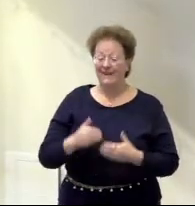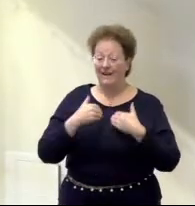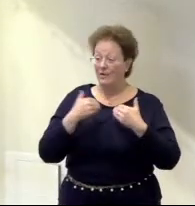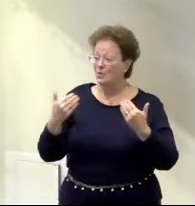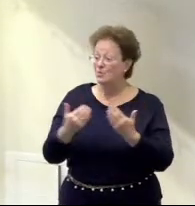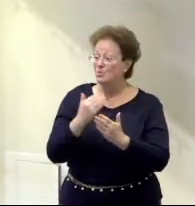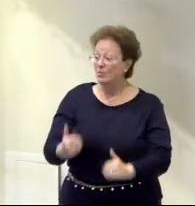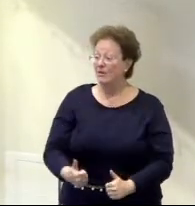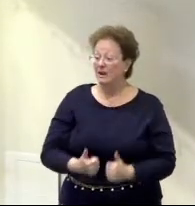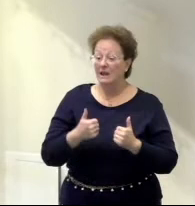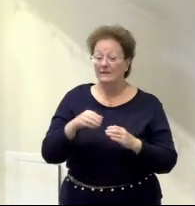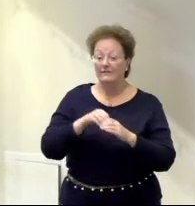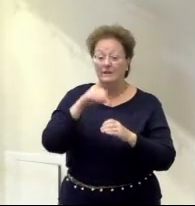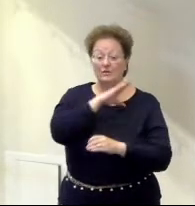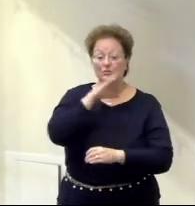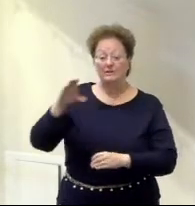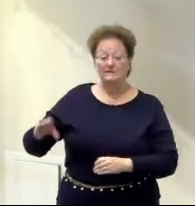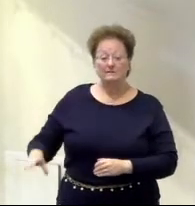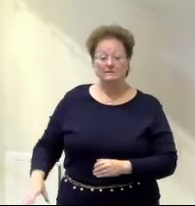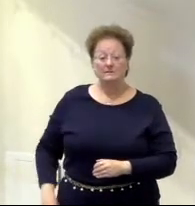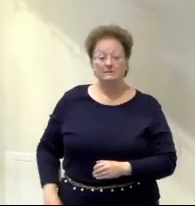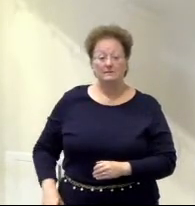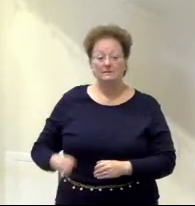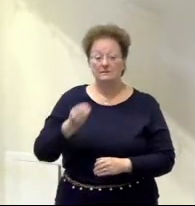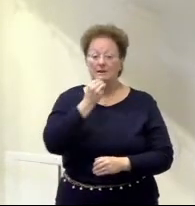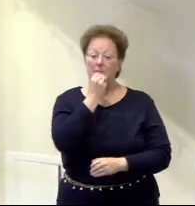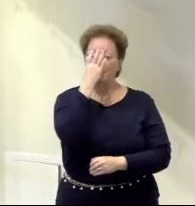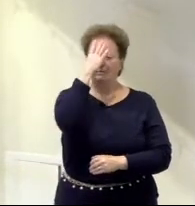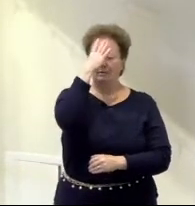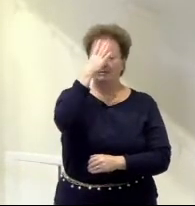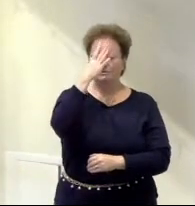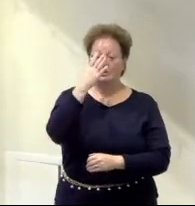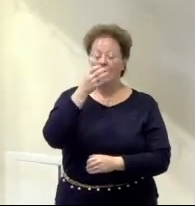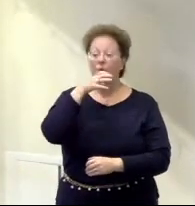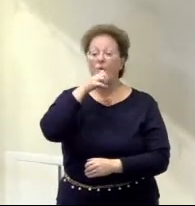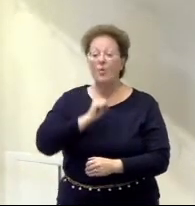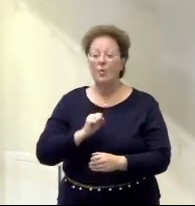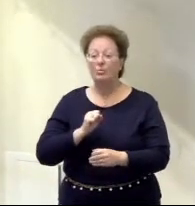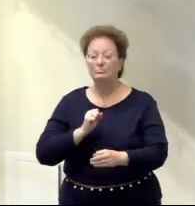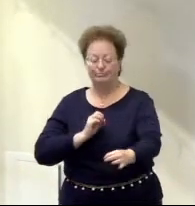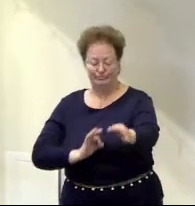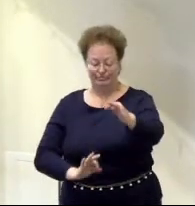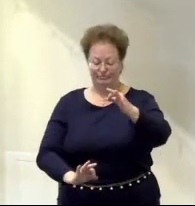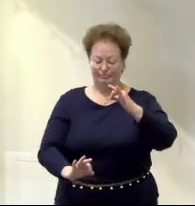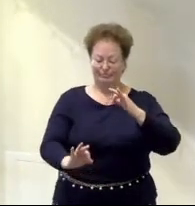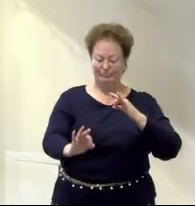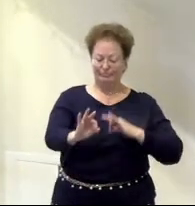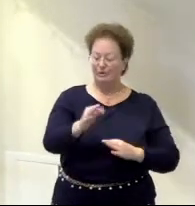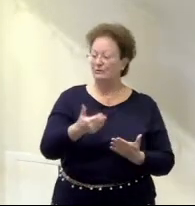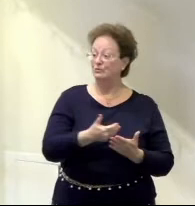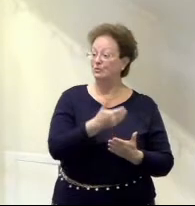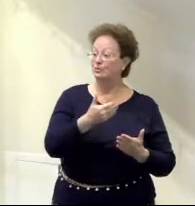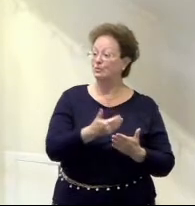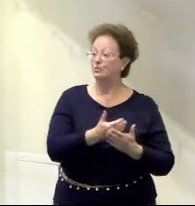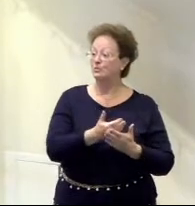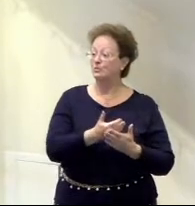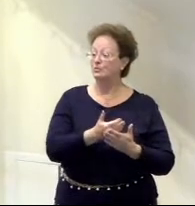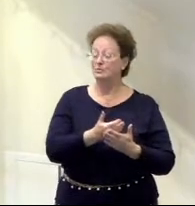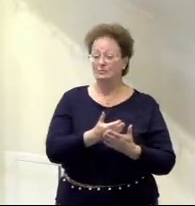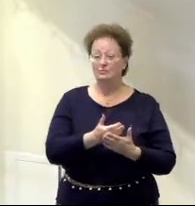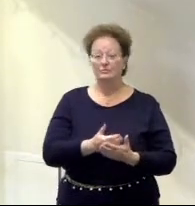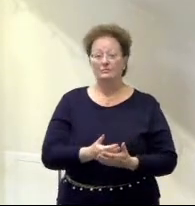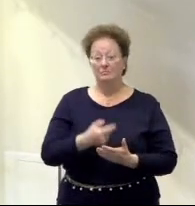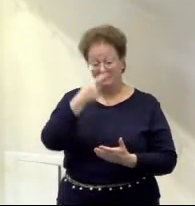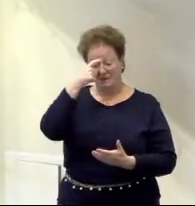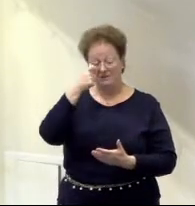So in baptism, the old is being replaced by the new because you're living in who Christ is and what